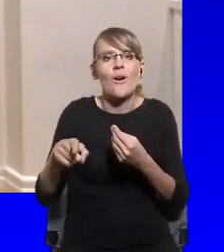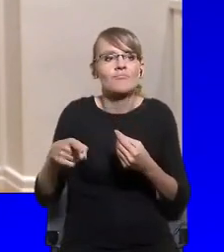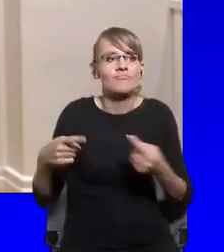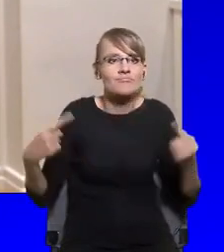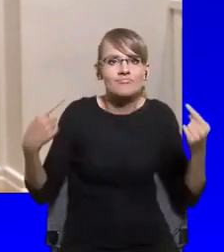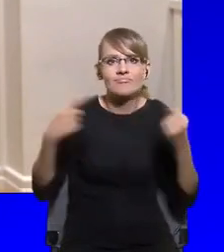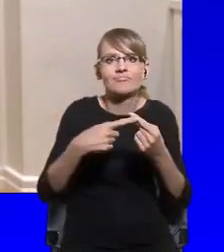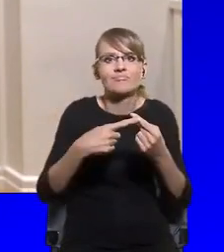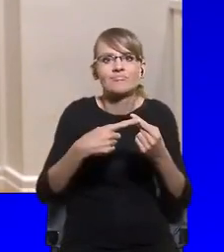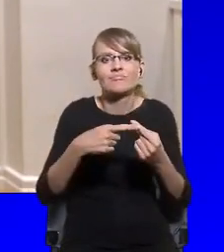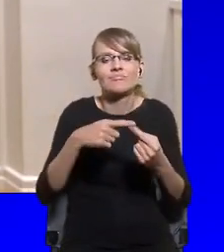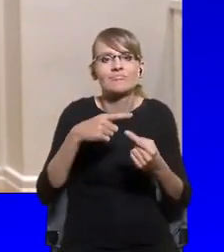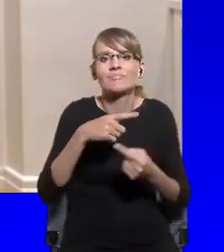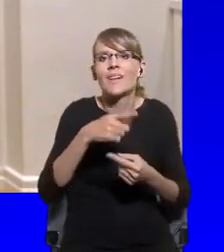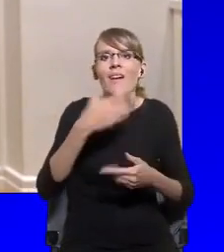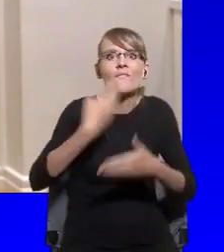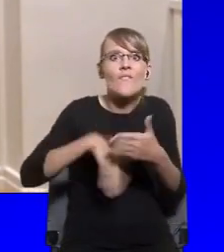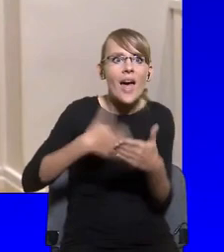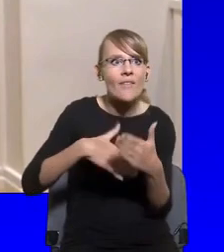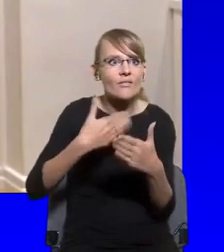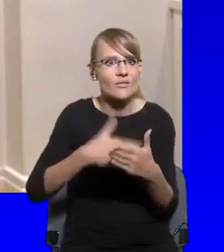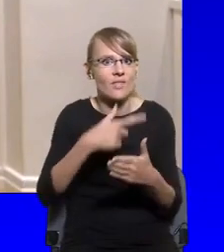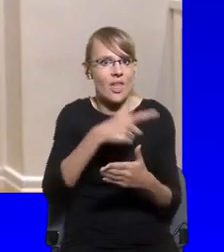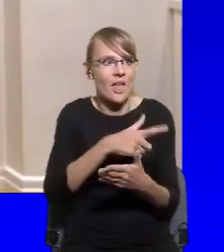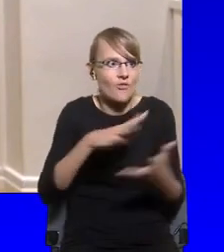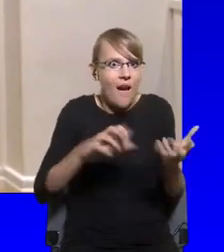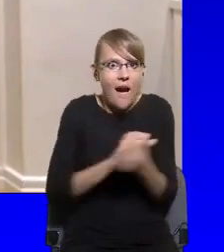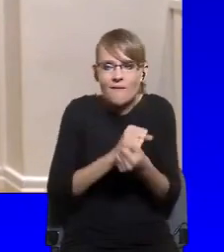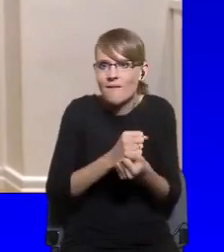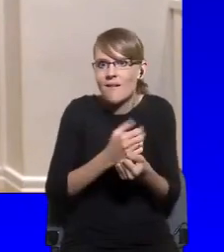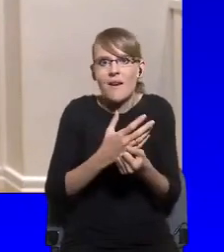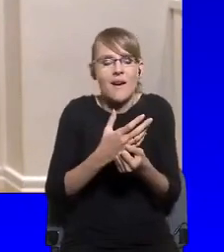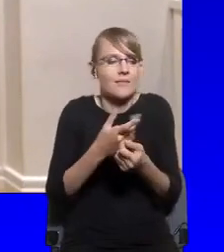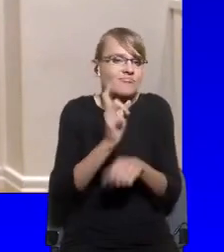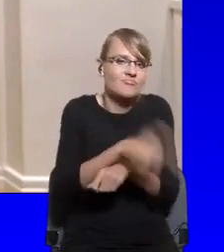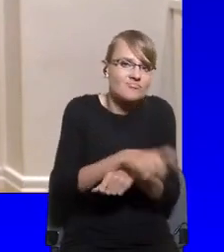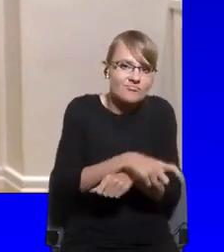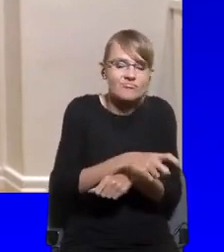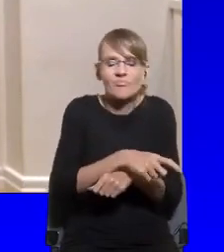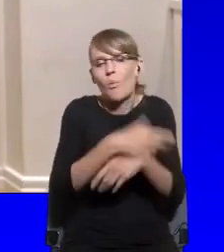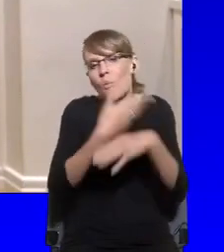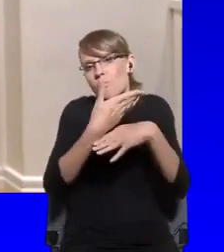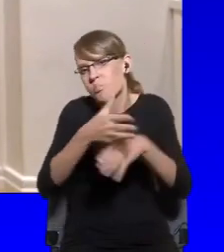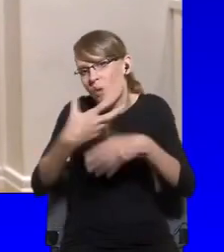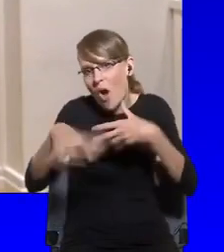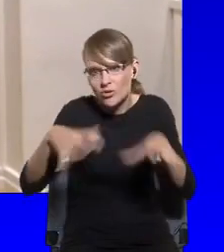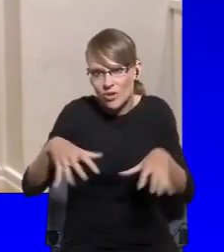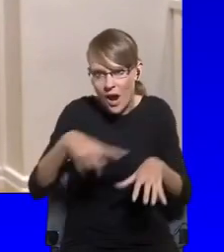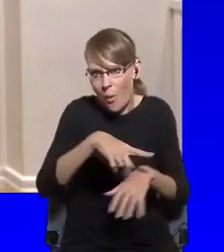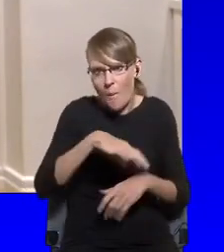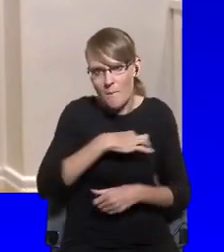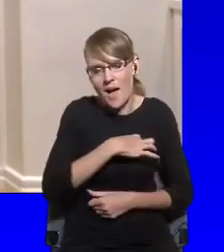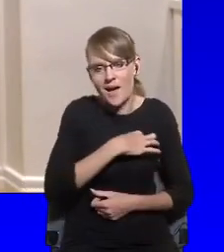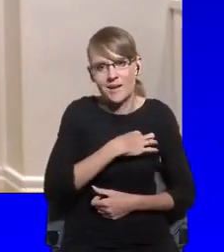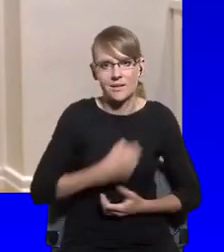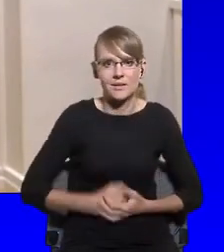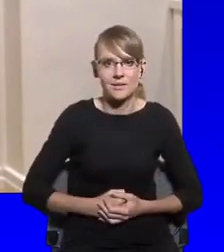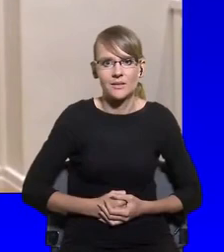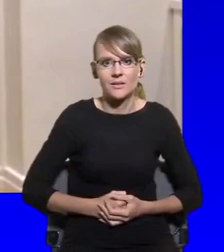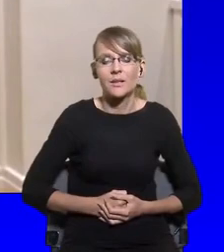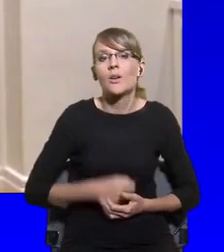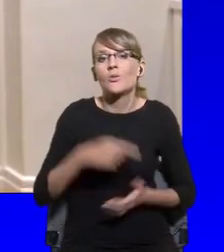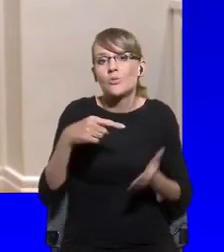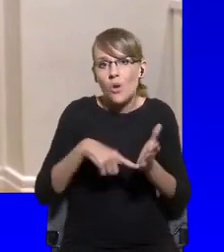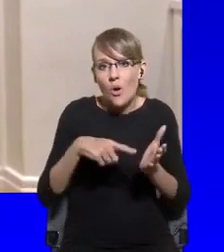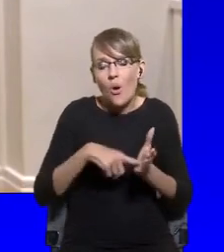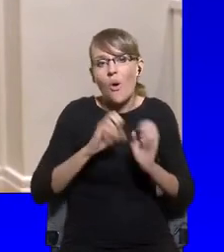scandals, and, um, divisions of, uh, these parties. And these are, of course, things that liberal